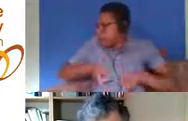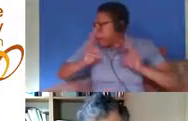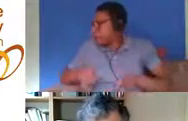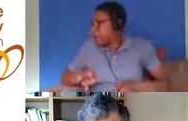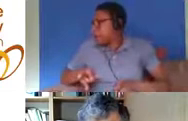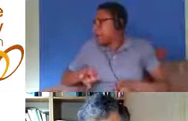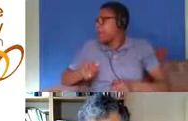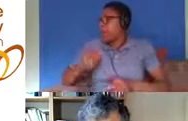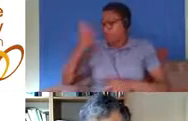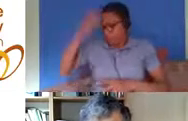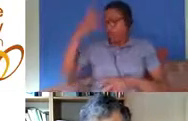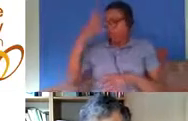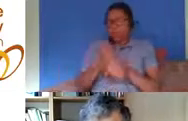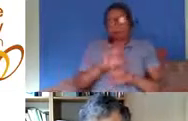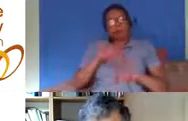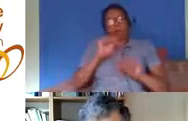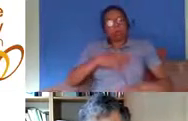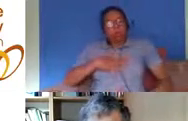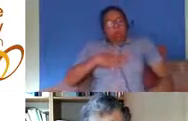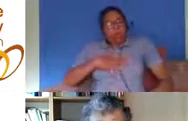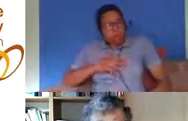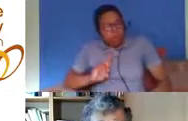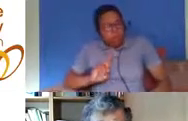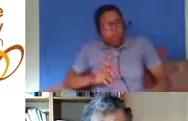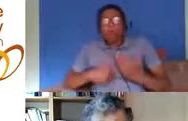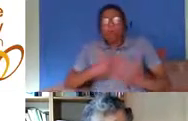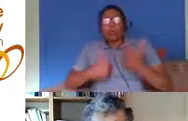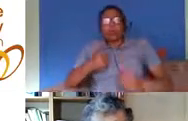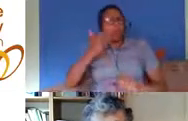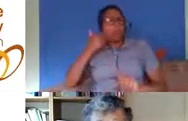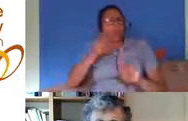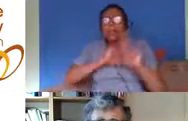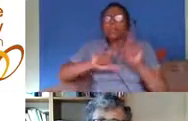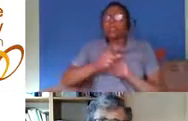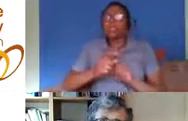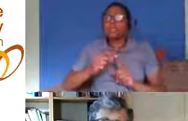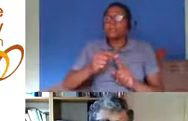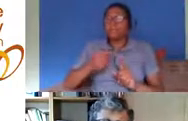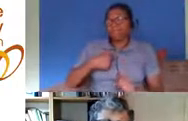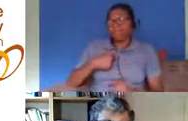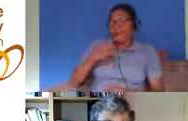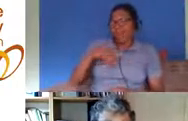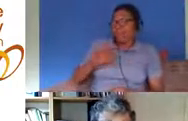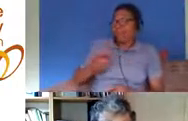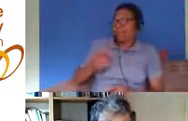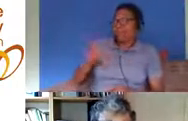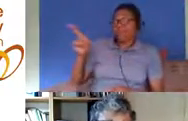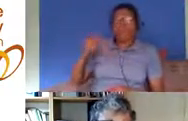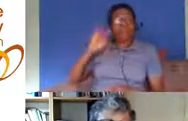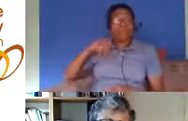experience and i can't help but think that that lack of action that lack of attention